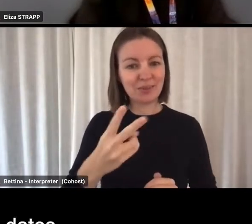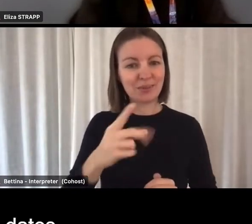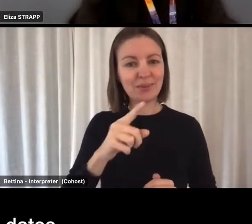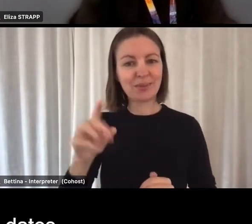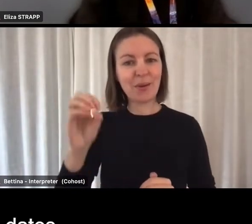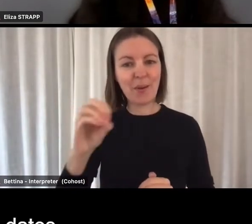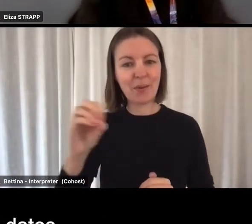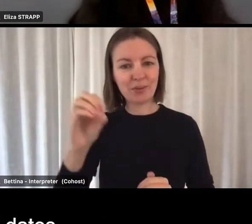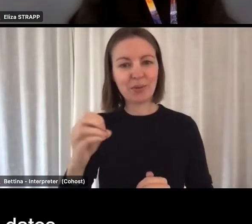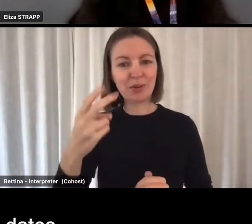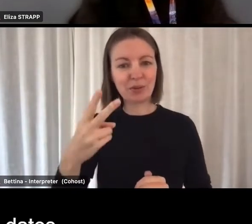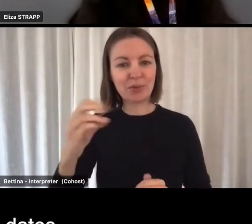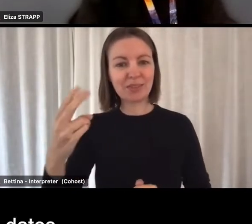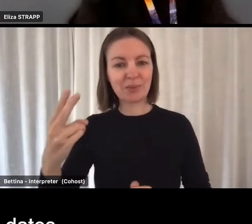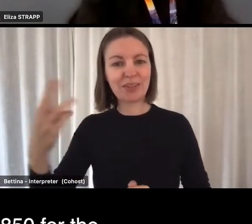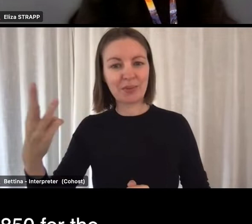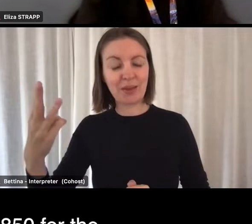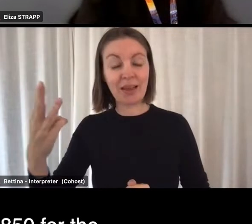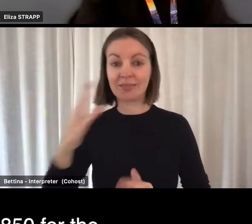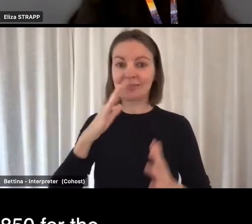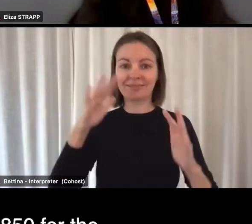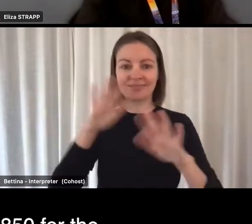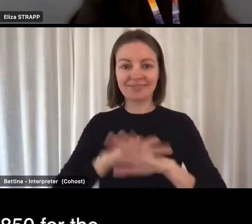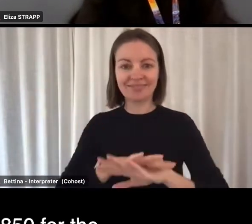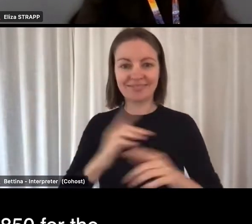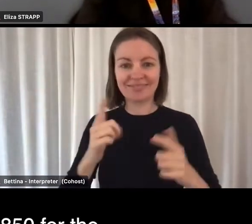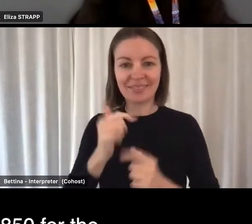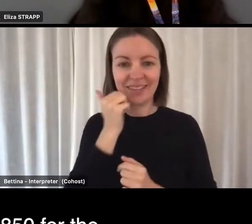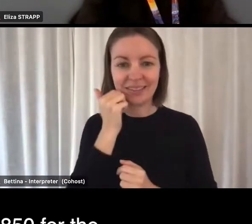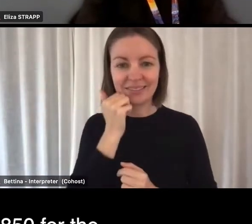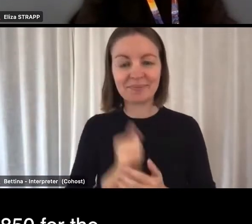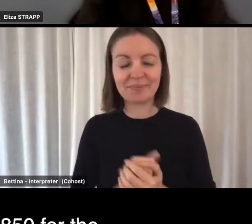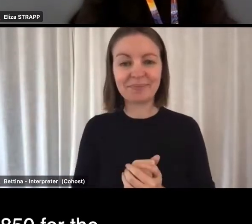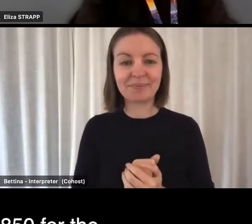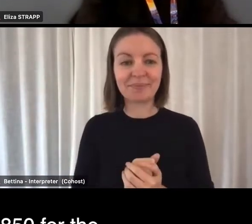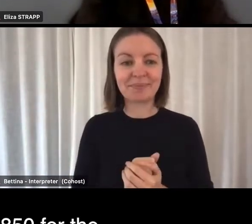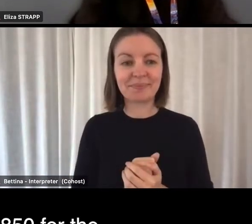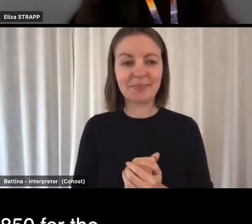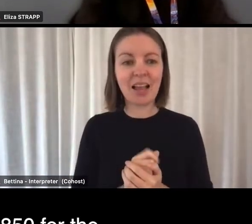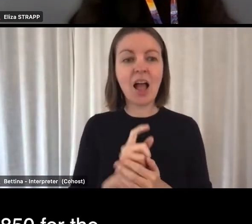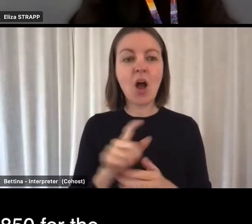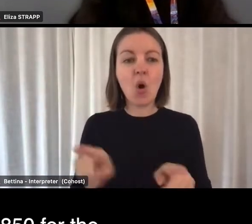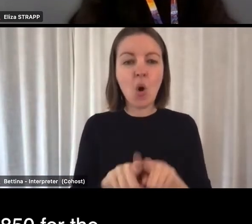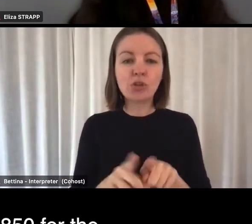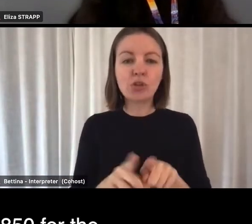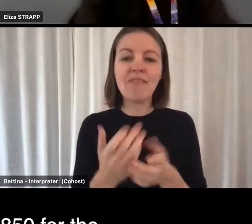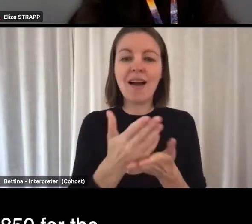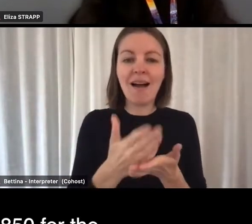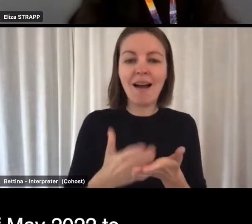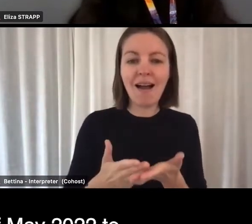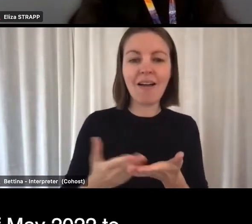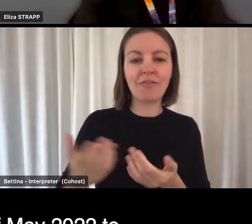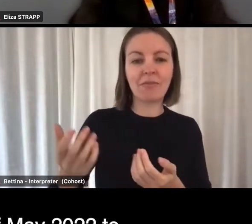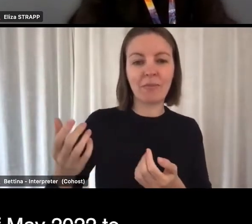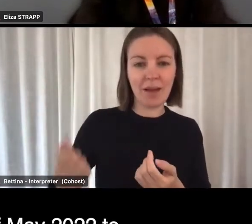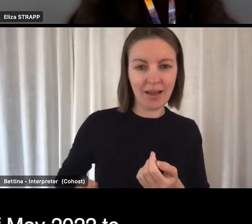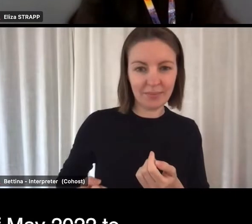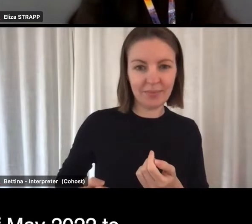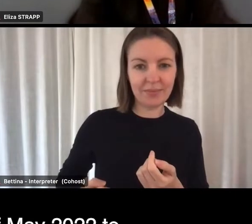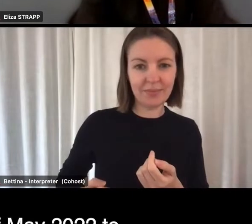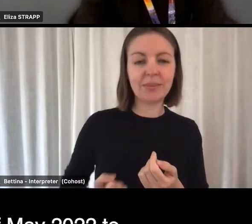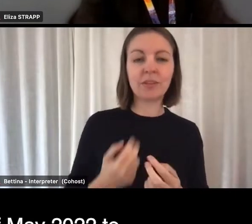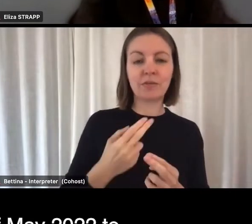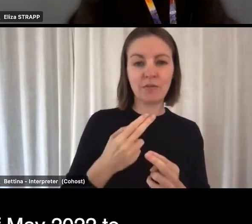October 2023, a lot of dates. There's also a half payment of up to $1,850 for the eligible